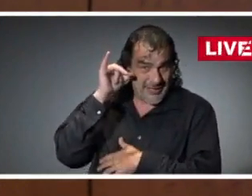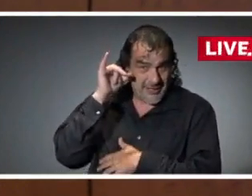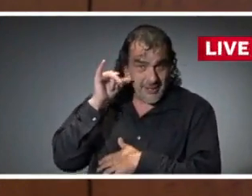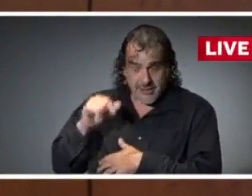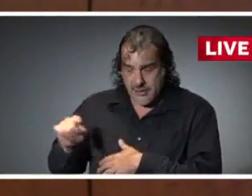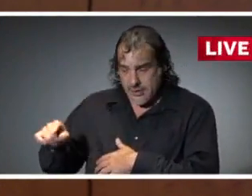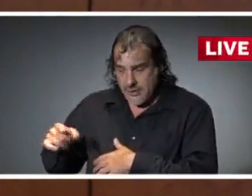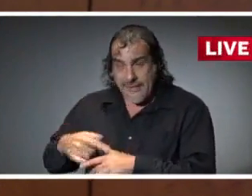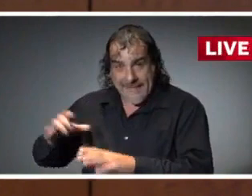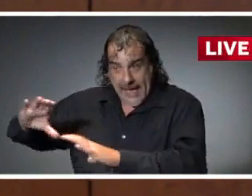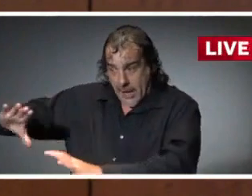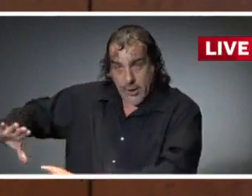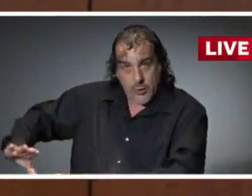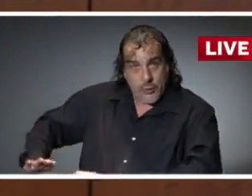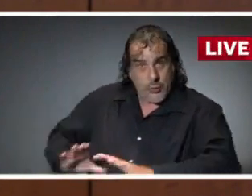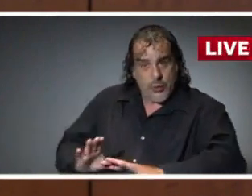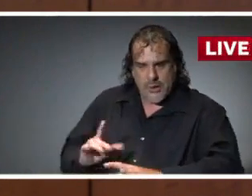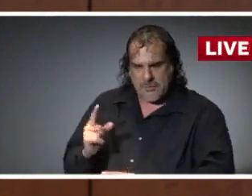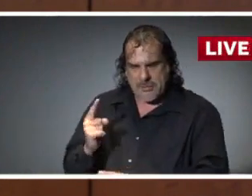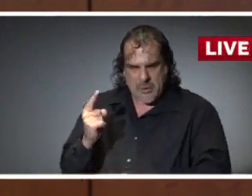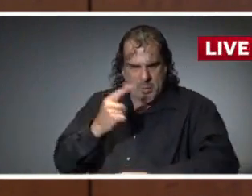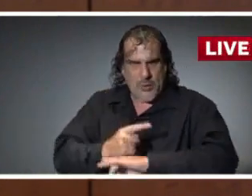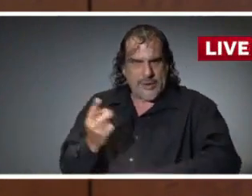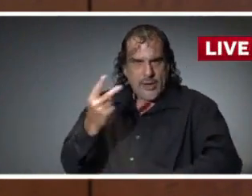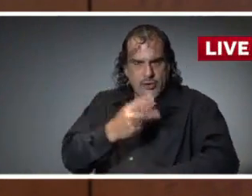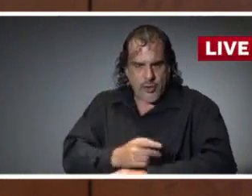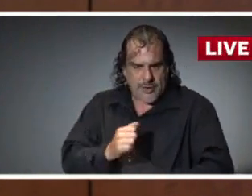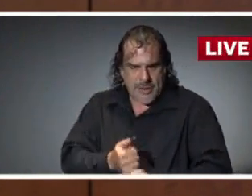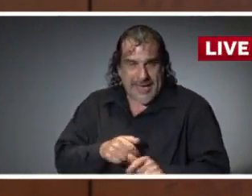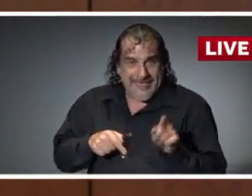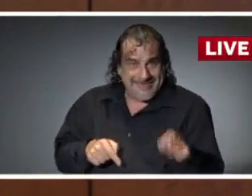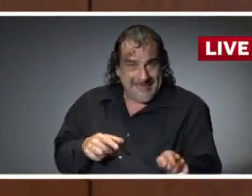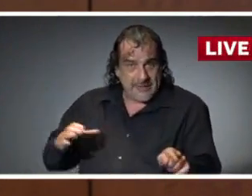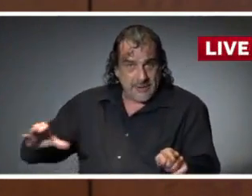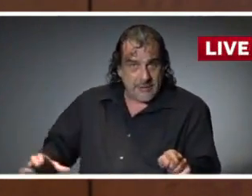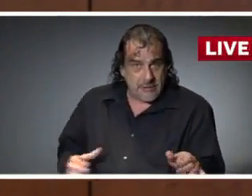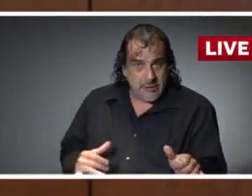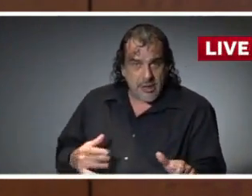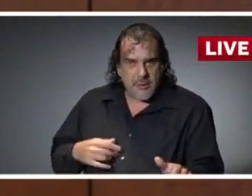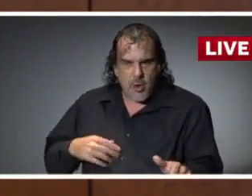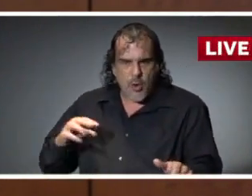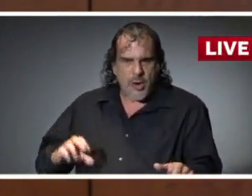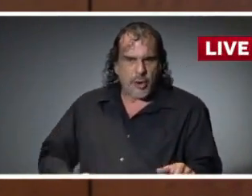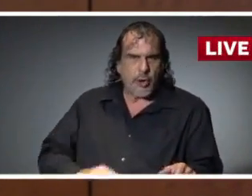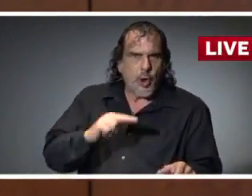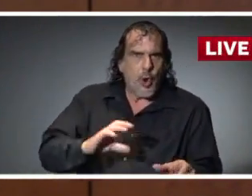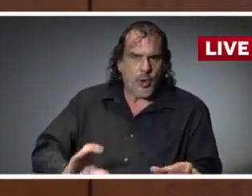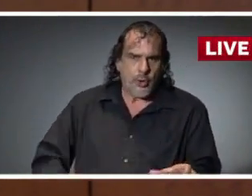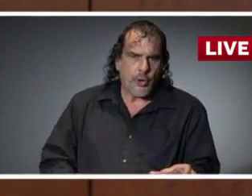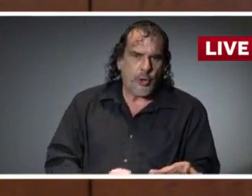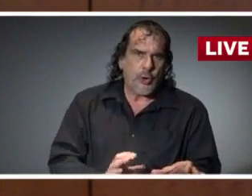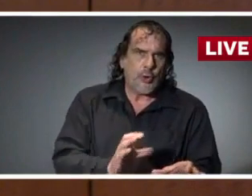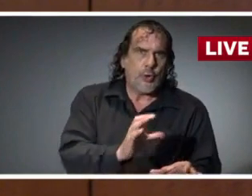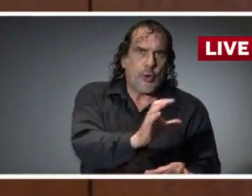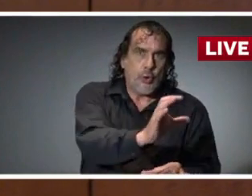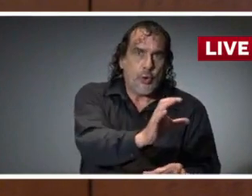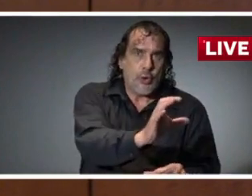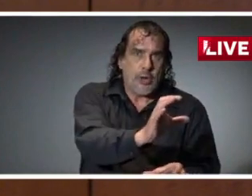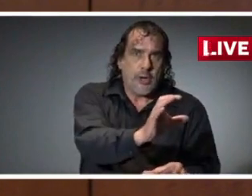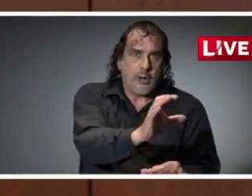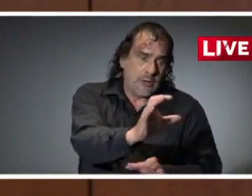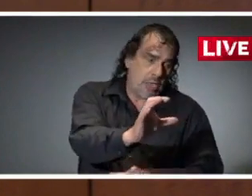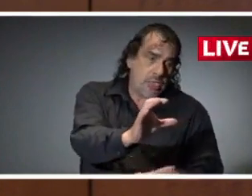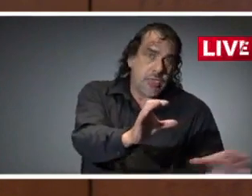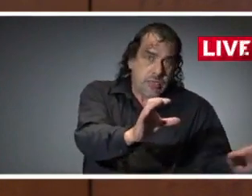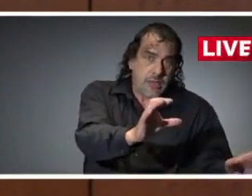approximately a day or two behind the system we got, working a more northerly track. It is projected to be